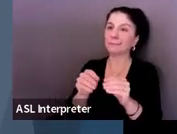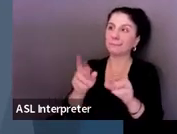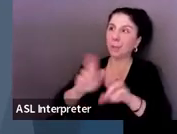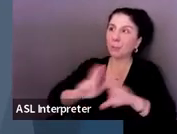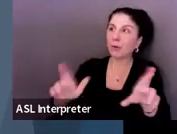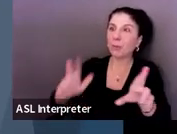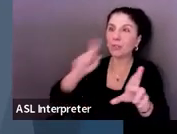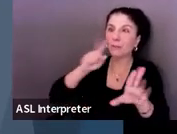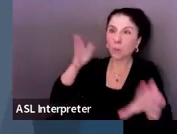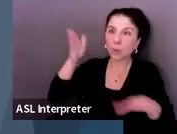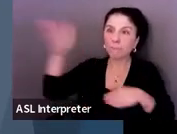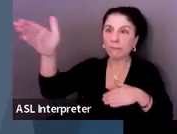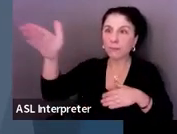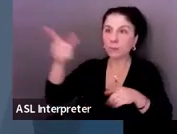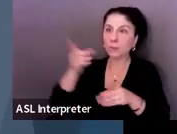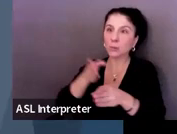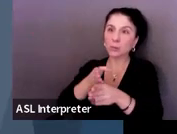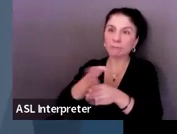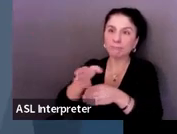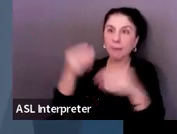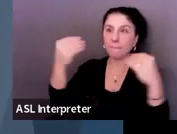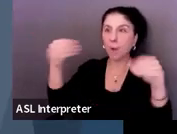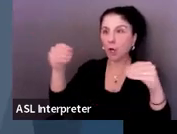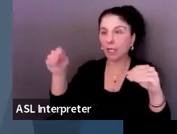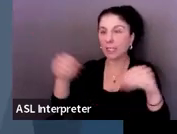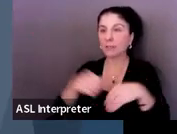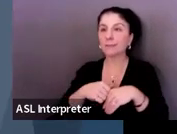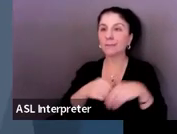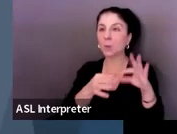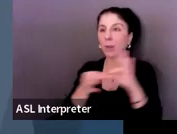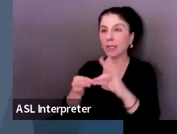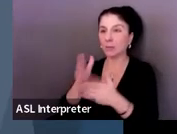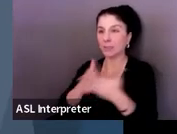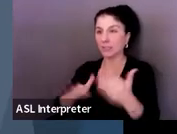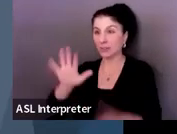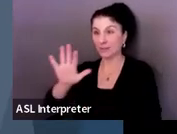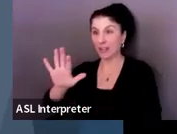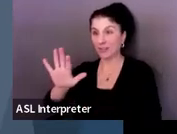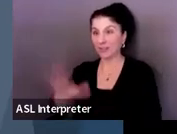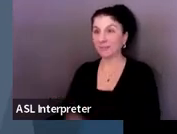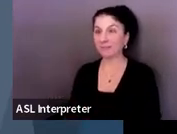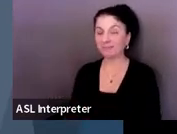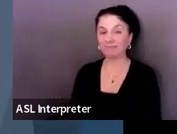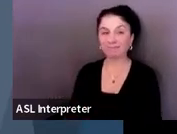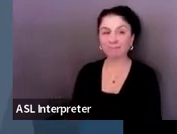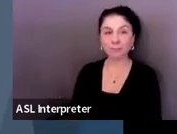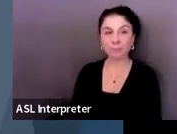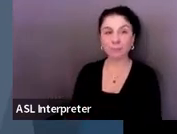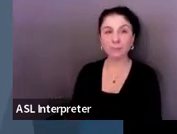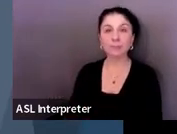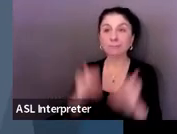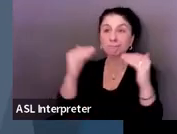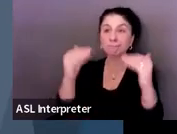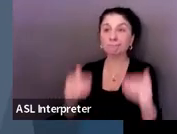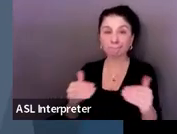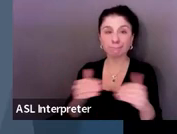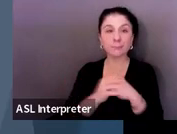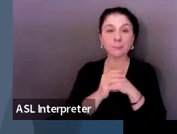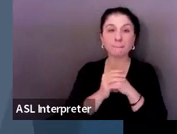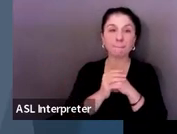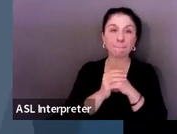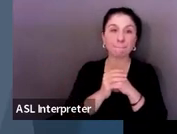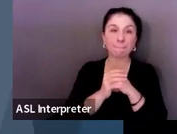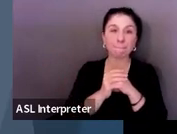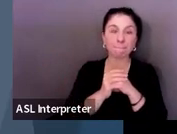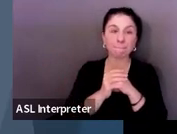link it to Section 5 of goal that was already there. And here's another example that was